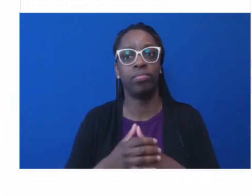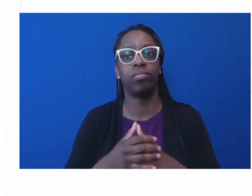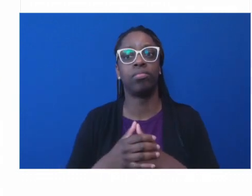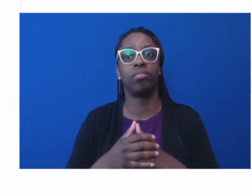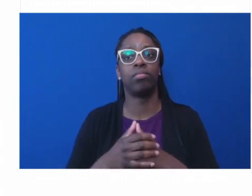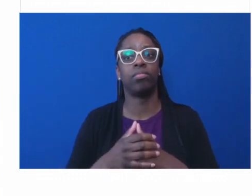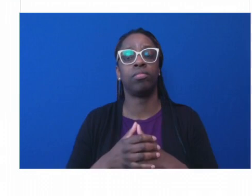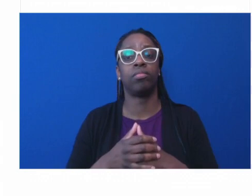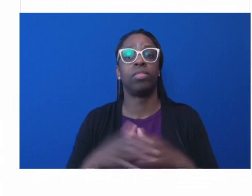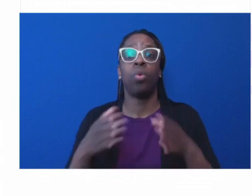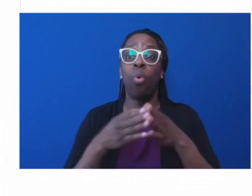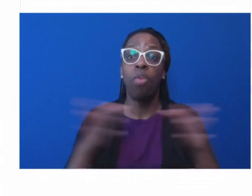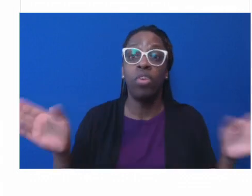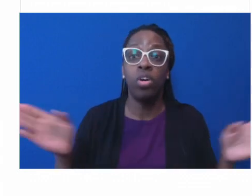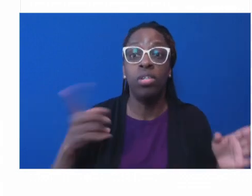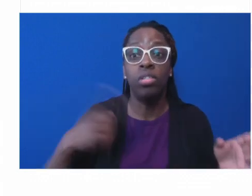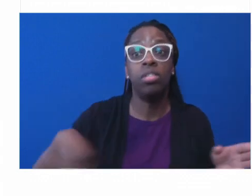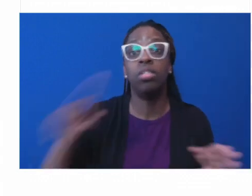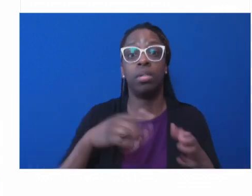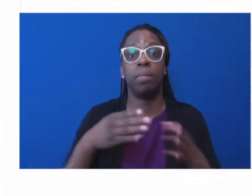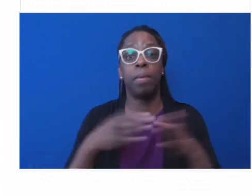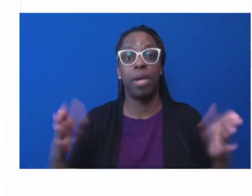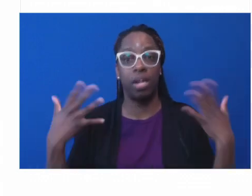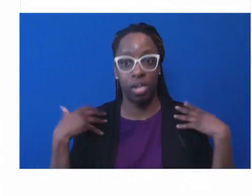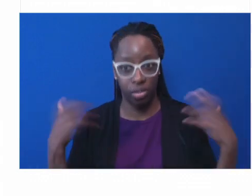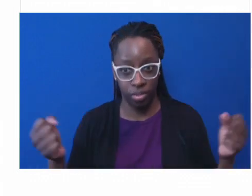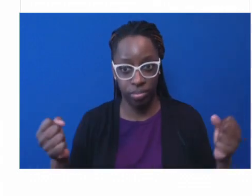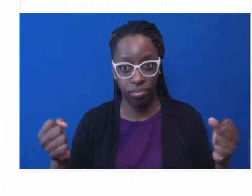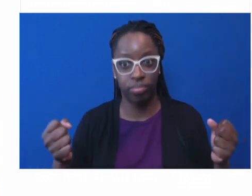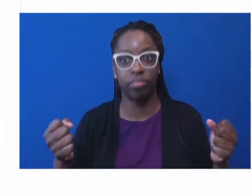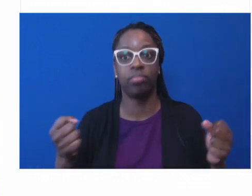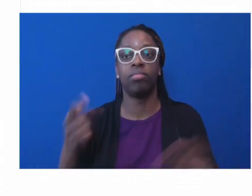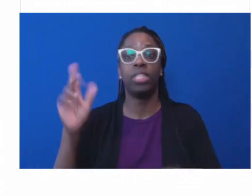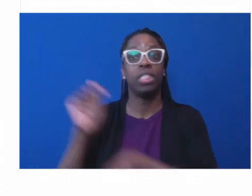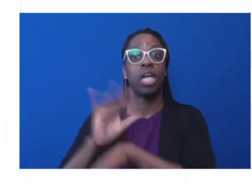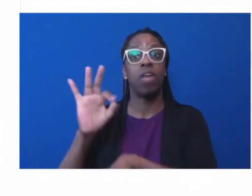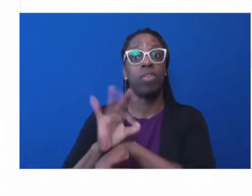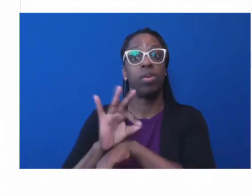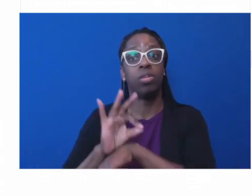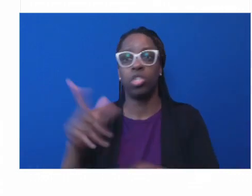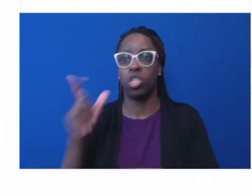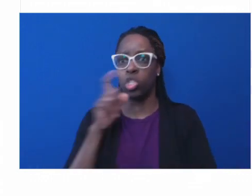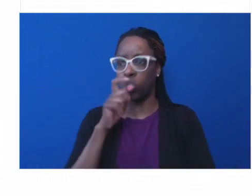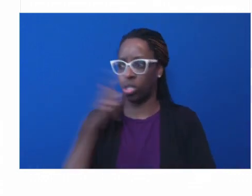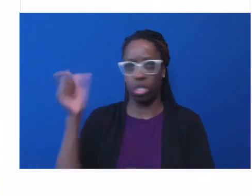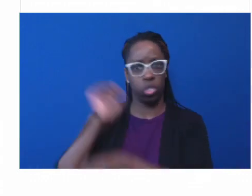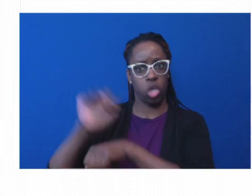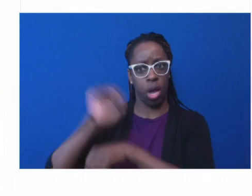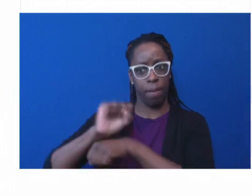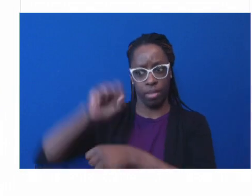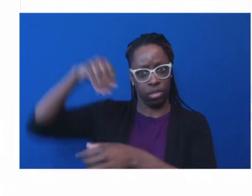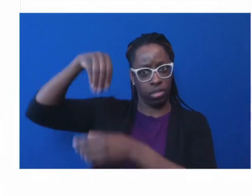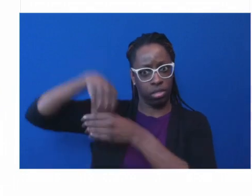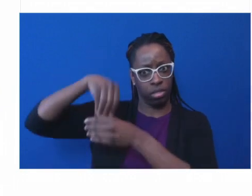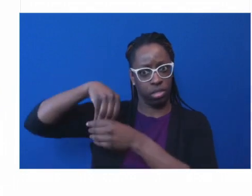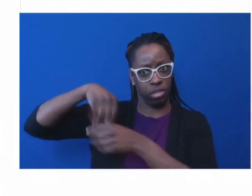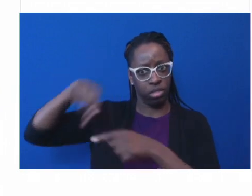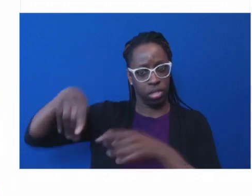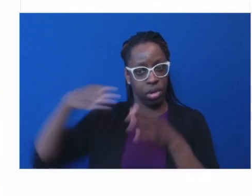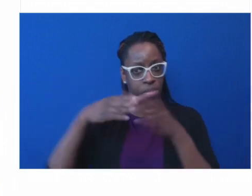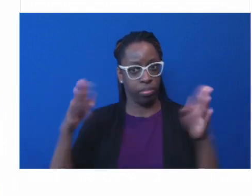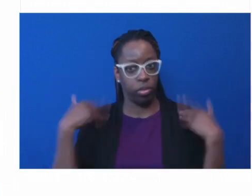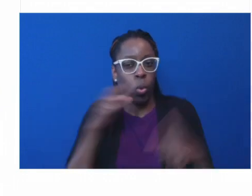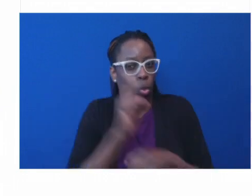in particular? I mean, whose job is it in public health to demonstrate trustworthiness?